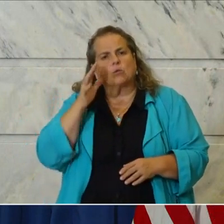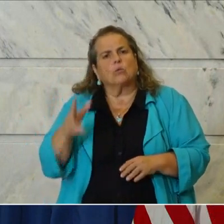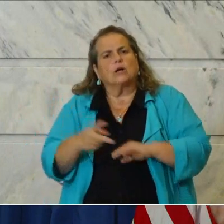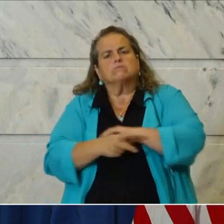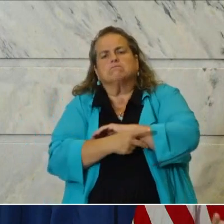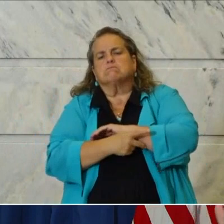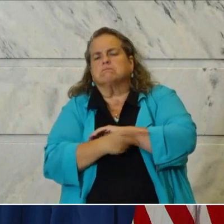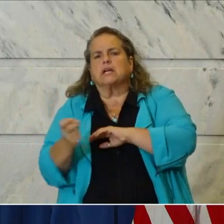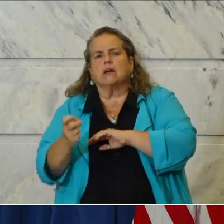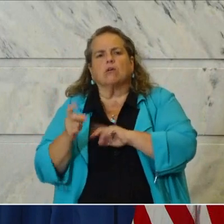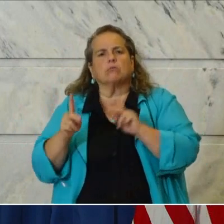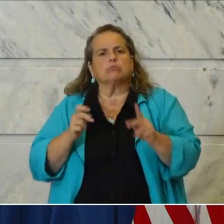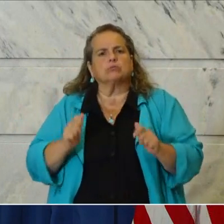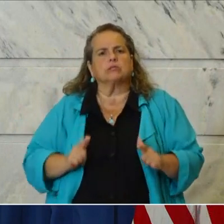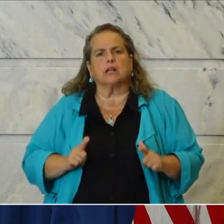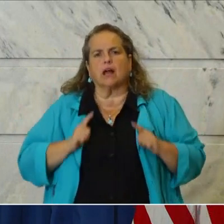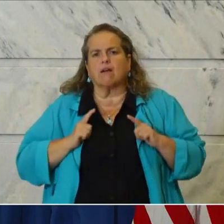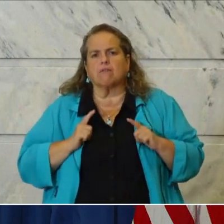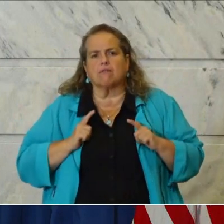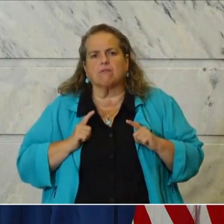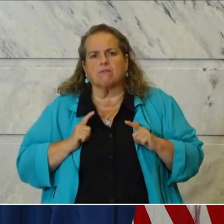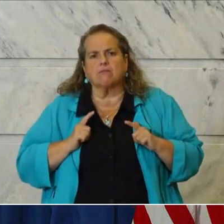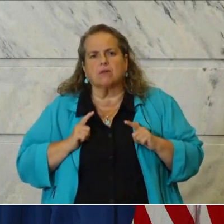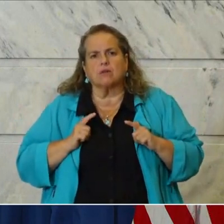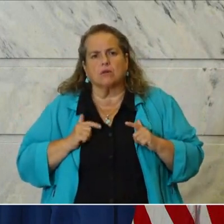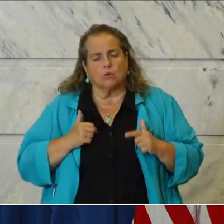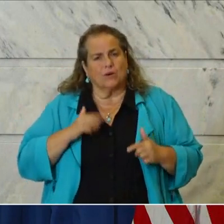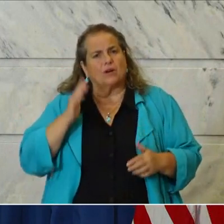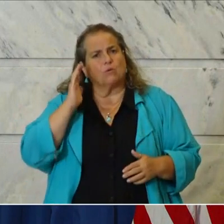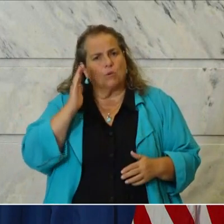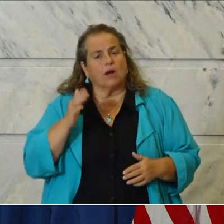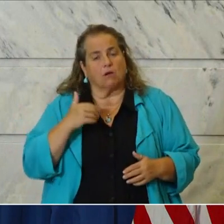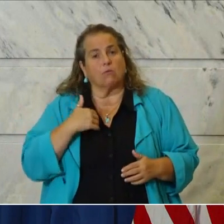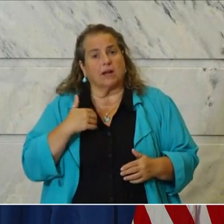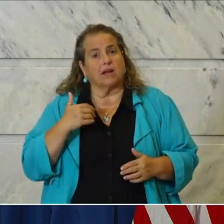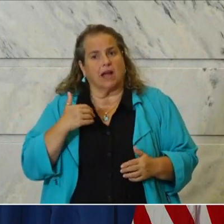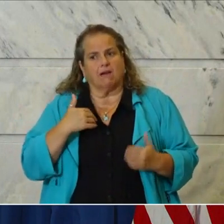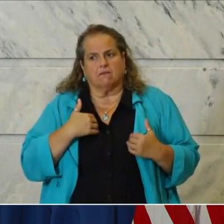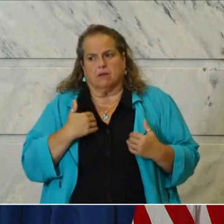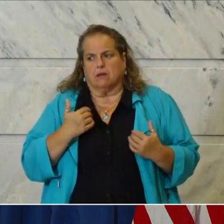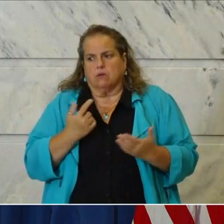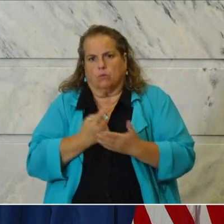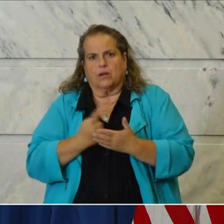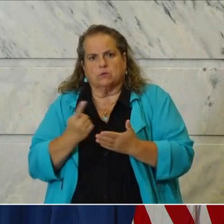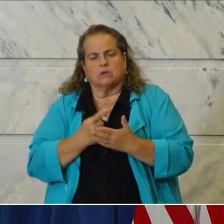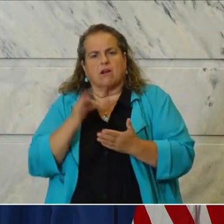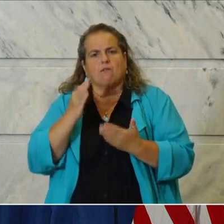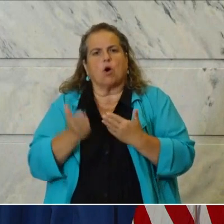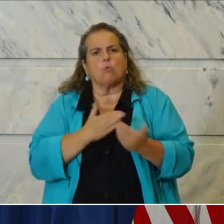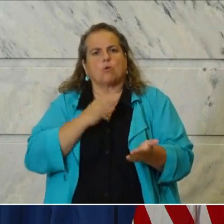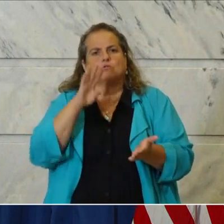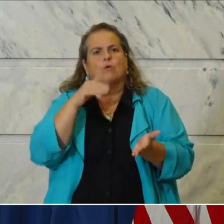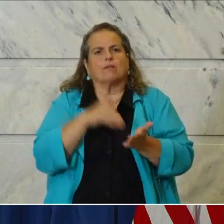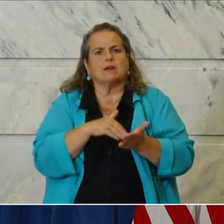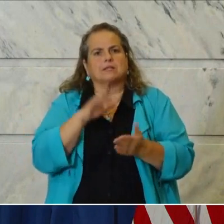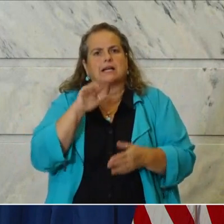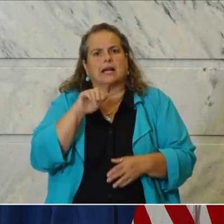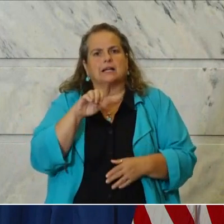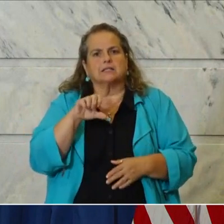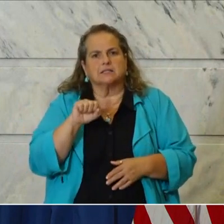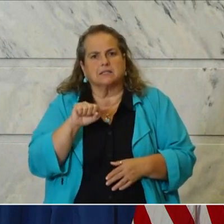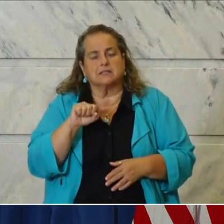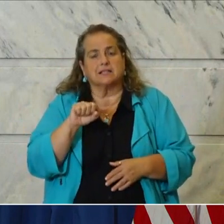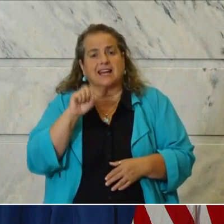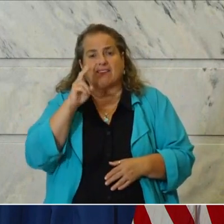when we have weeks and we're gonna have another week where we have almost 4000 cases. It means even with the smaller